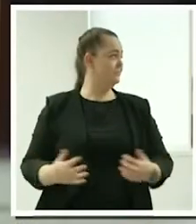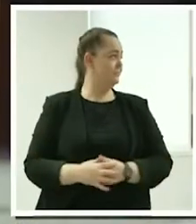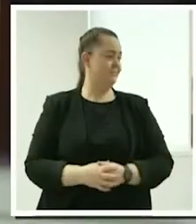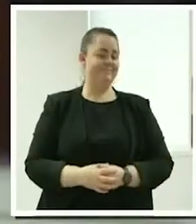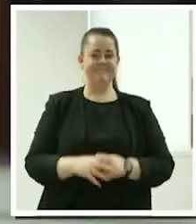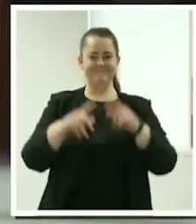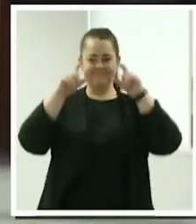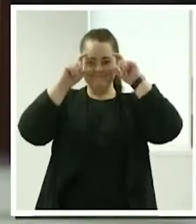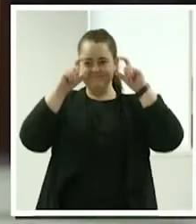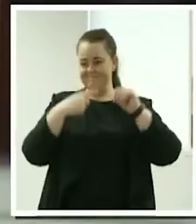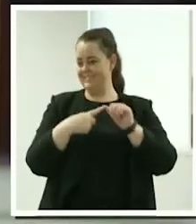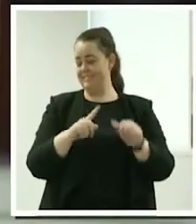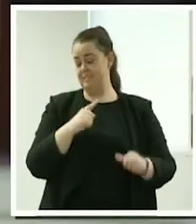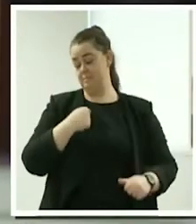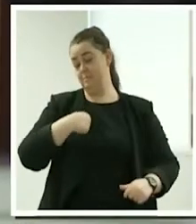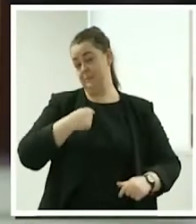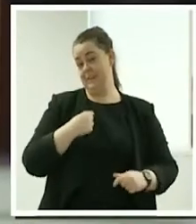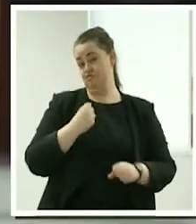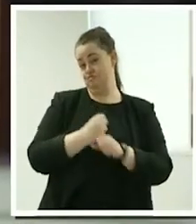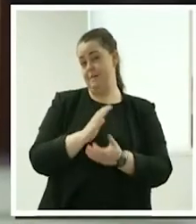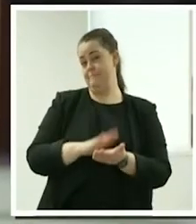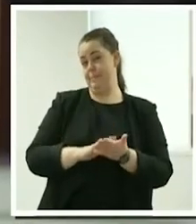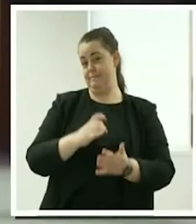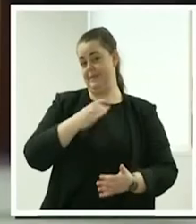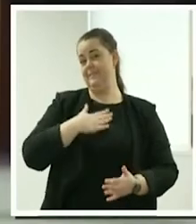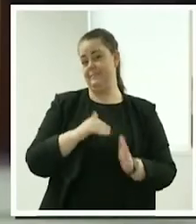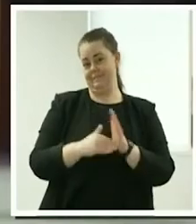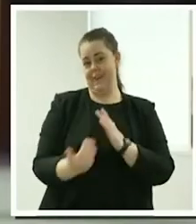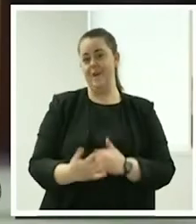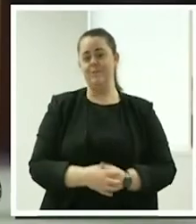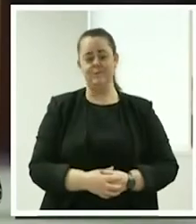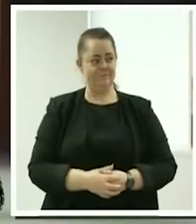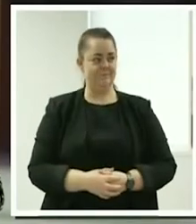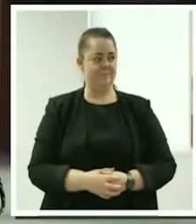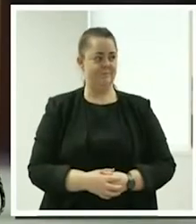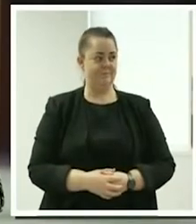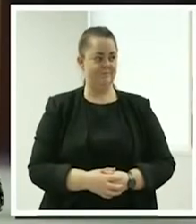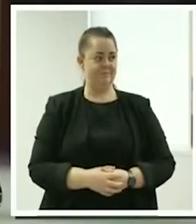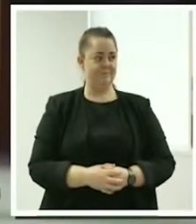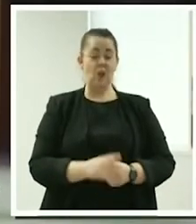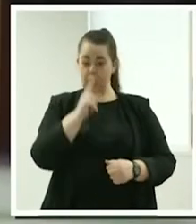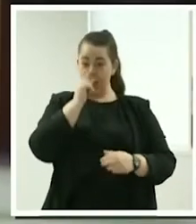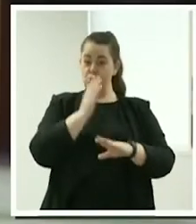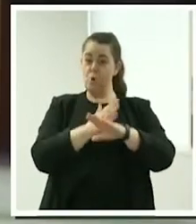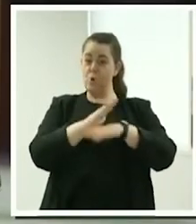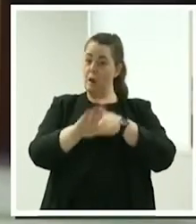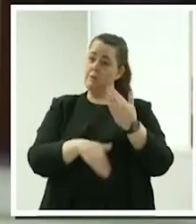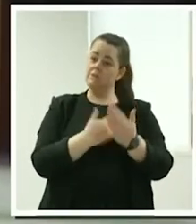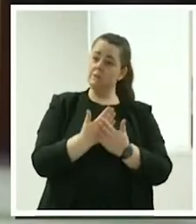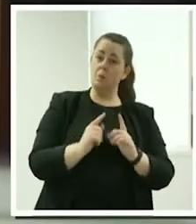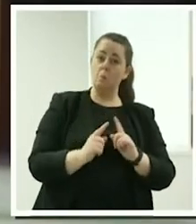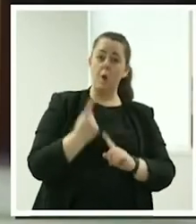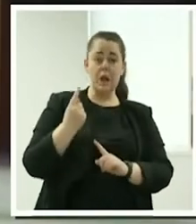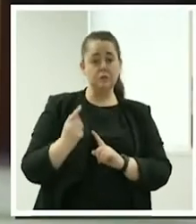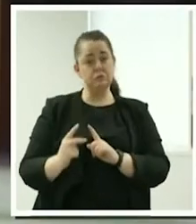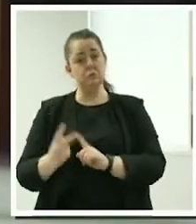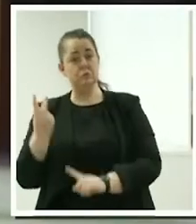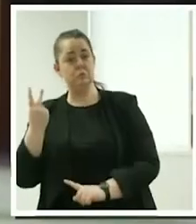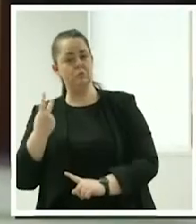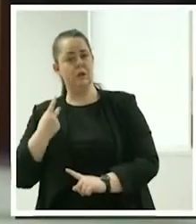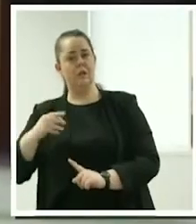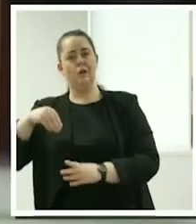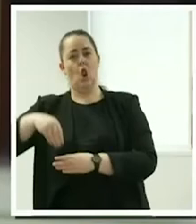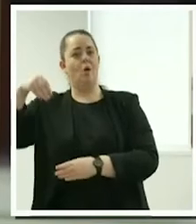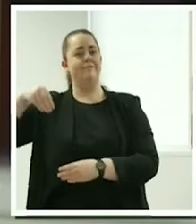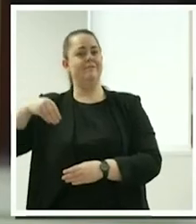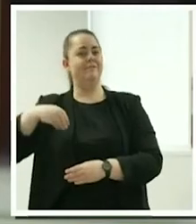can work up until um two o'clock one o'clock some days like yesterday my grand my